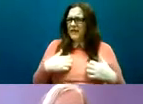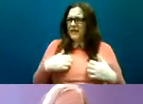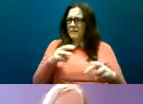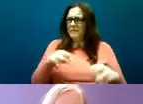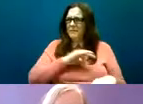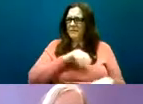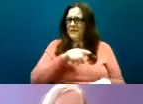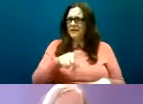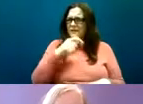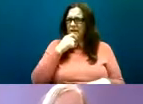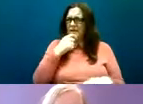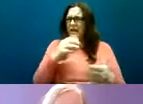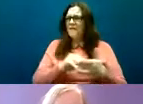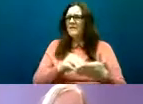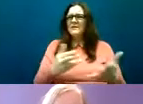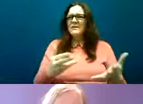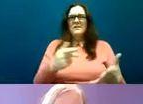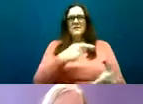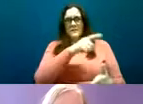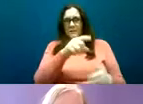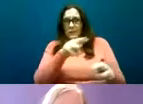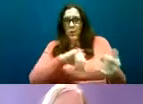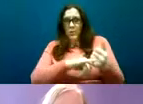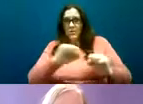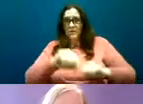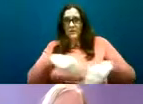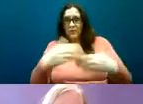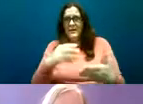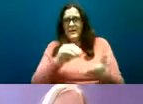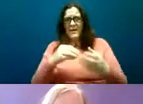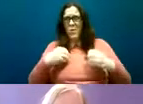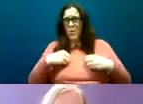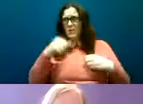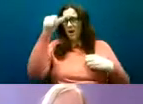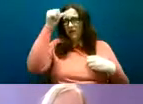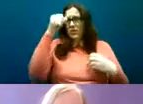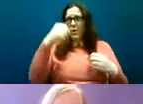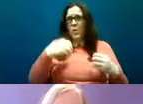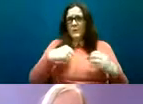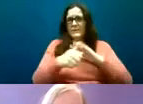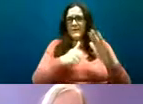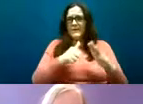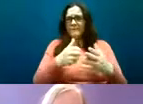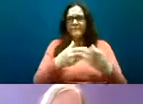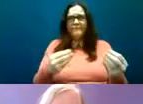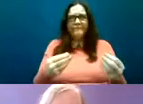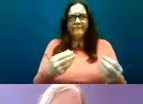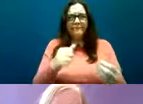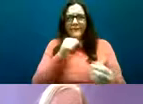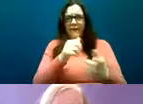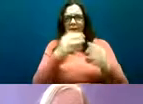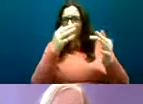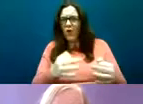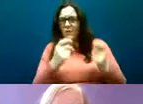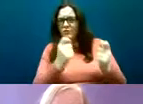for example 85% had had no formal autism training and 65% identified